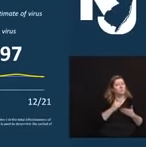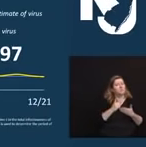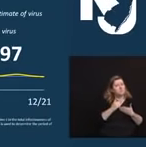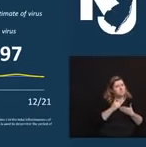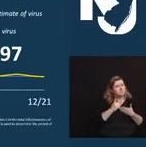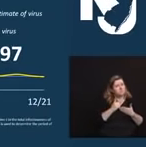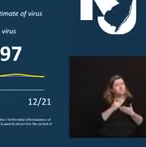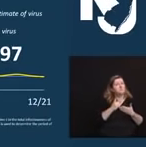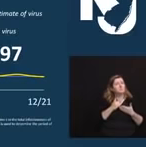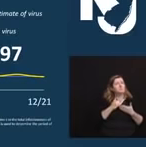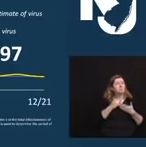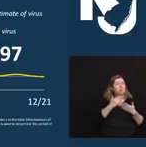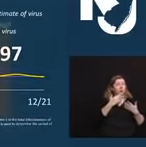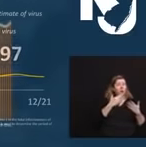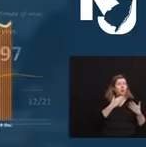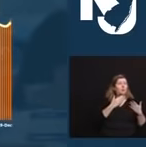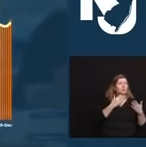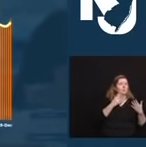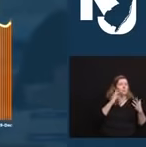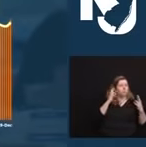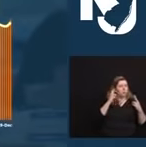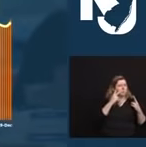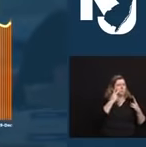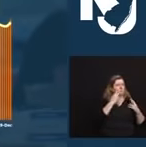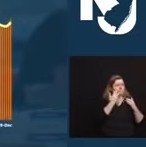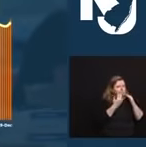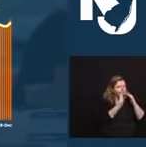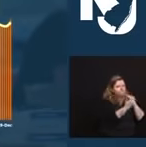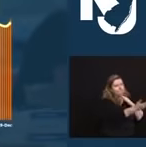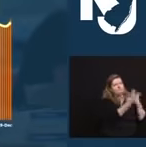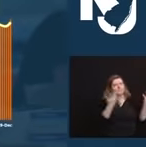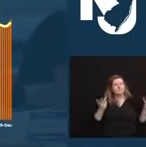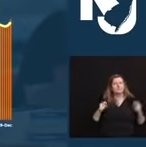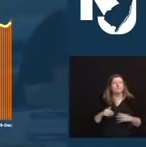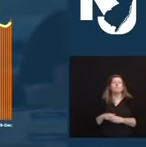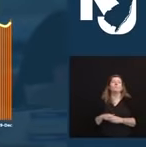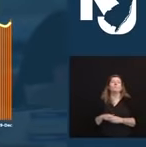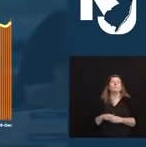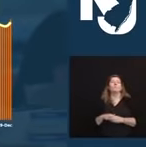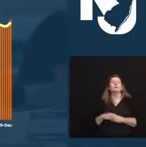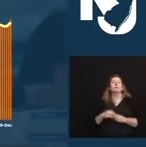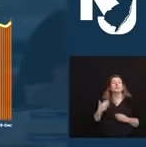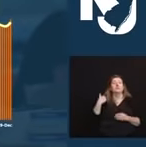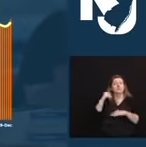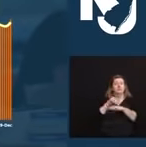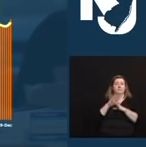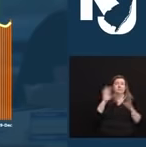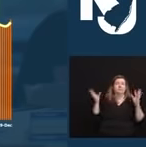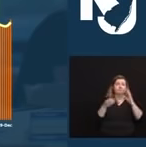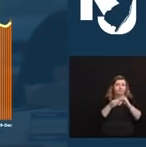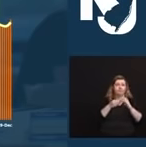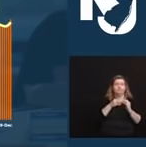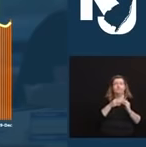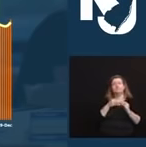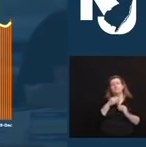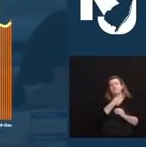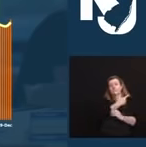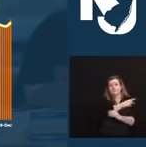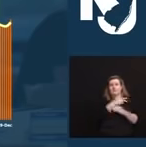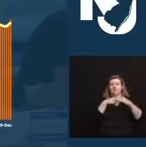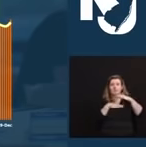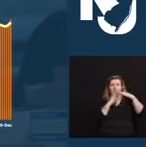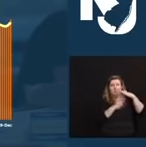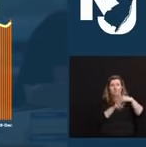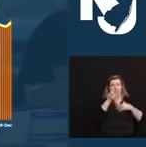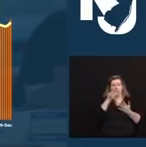we're not there yet. As of last night, our hospitals were treating a total of 3,841 each of the past two